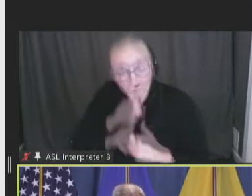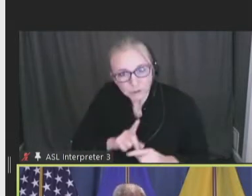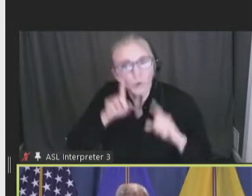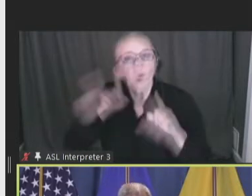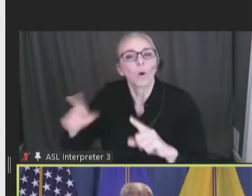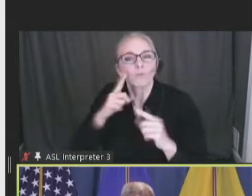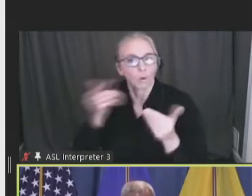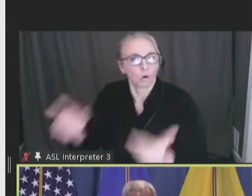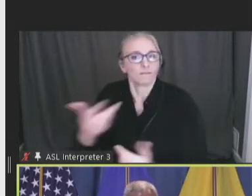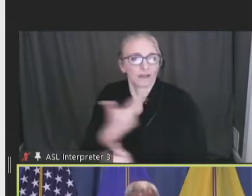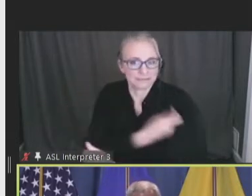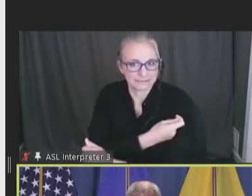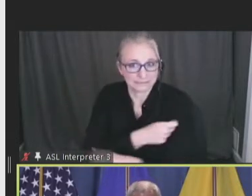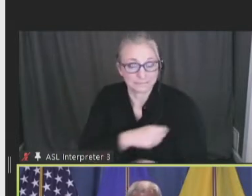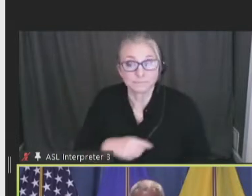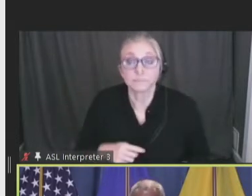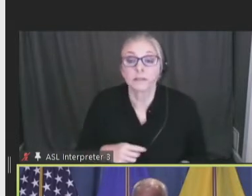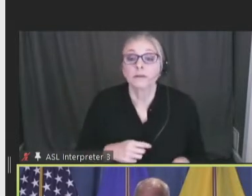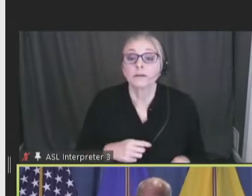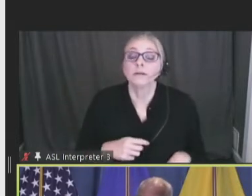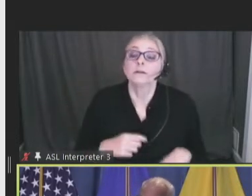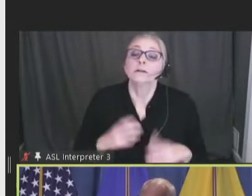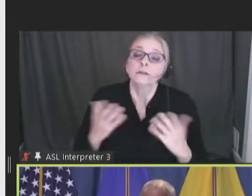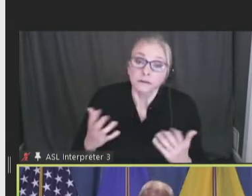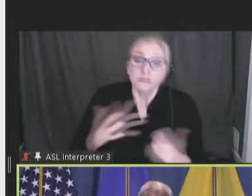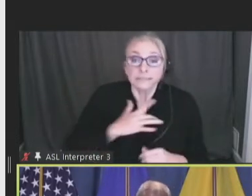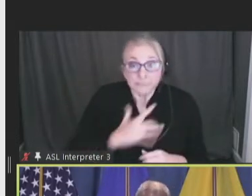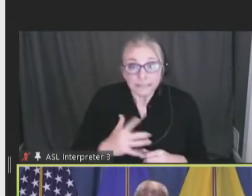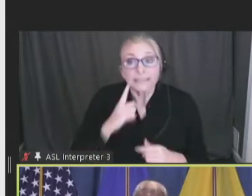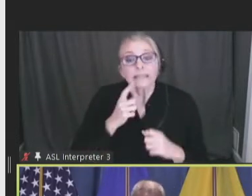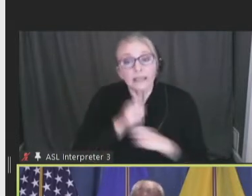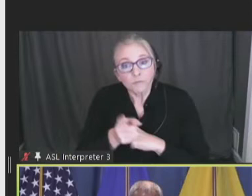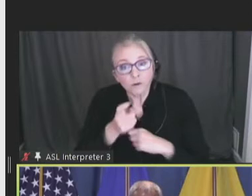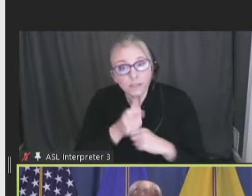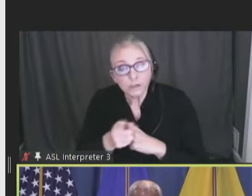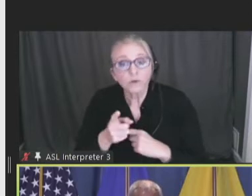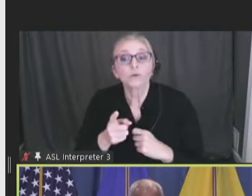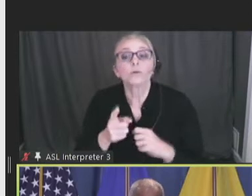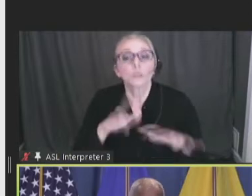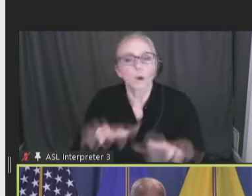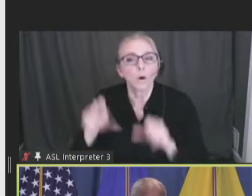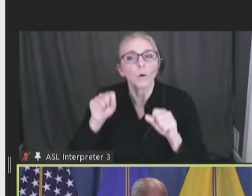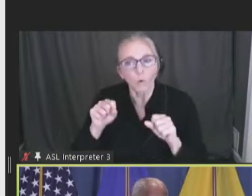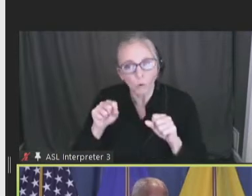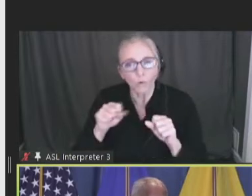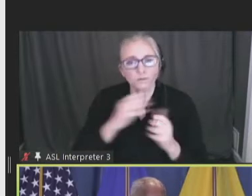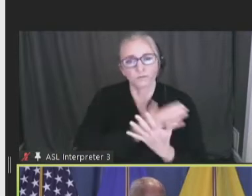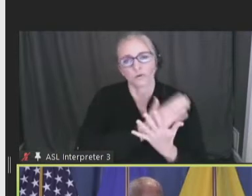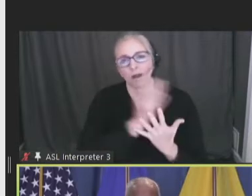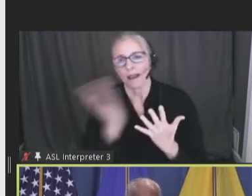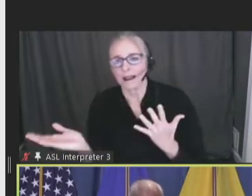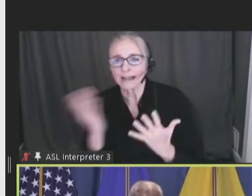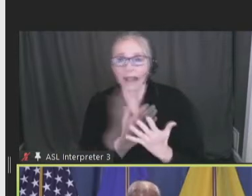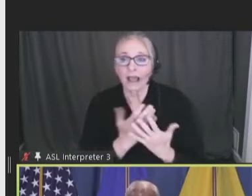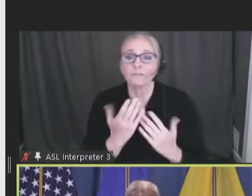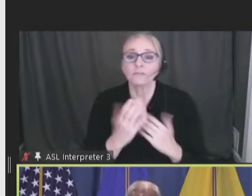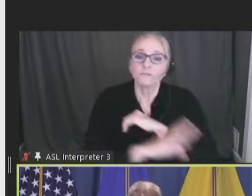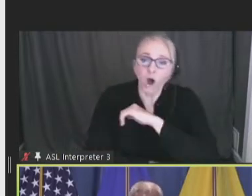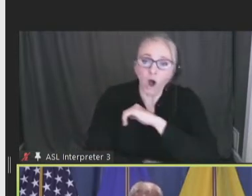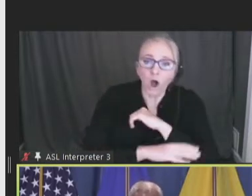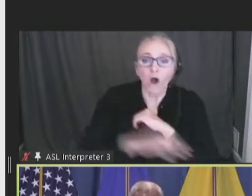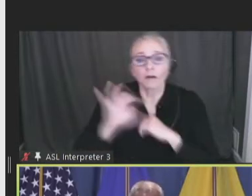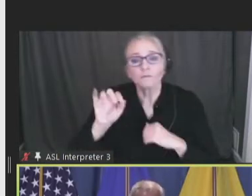vaccinations. And while typically, on an annual basis, we host an array of fall influenza